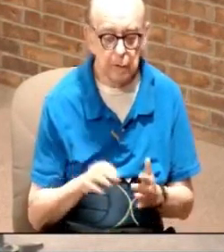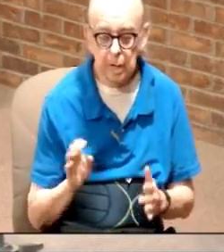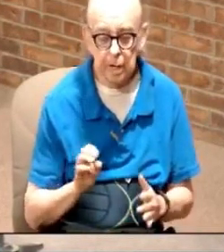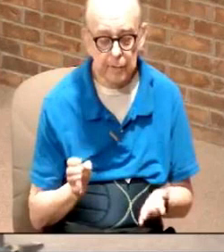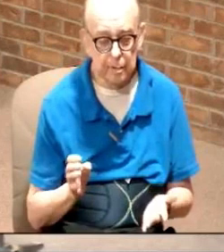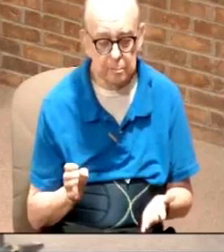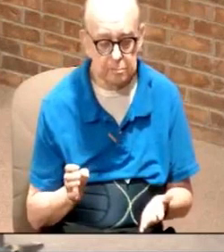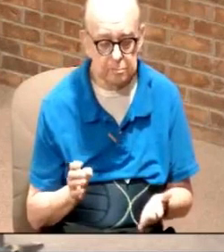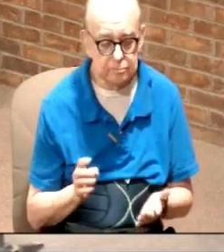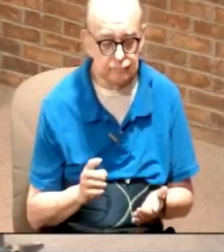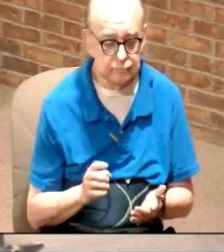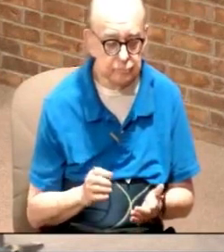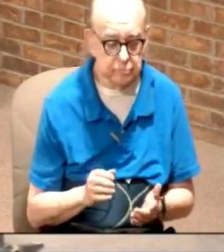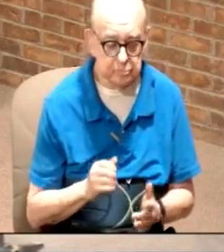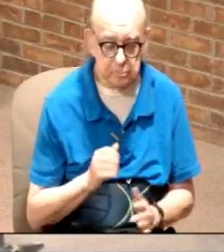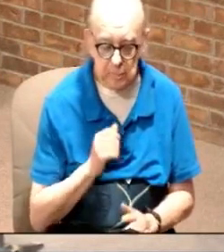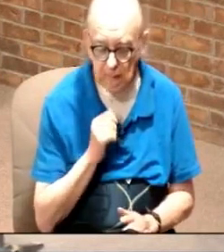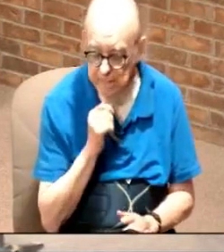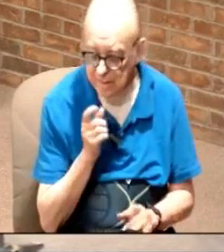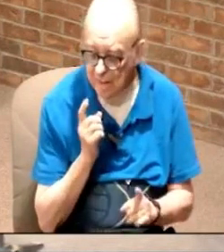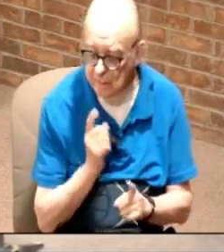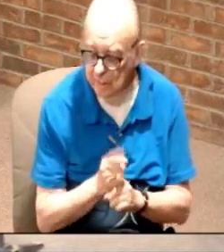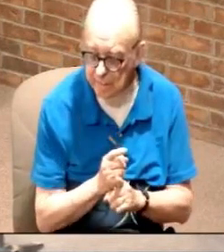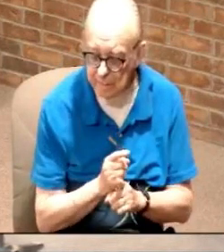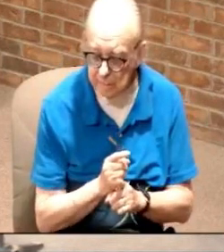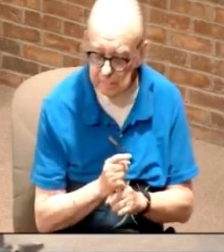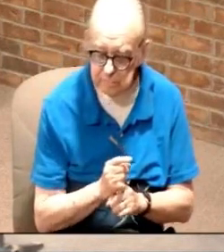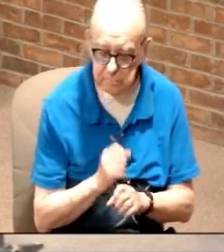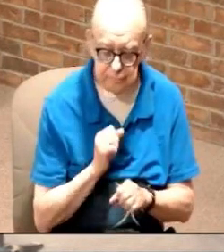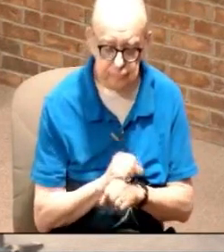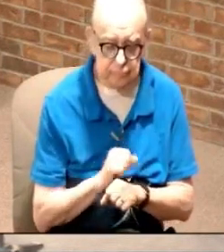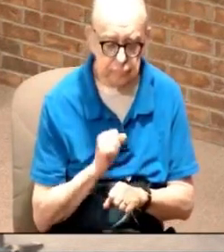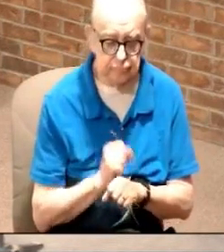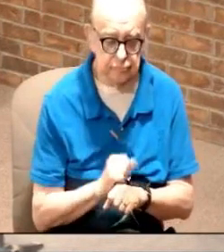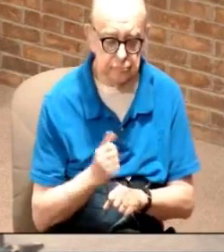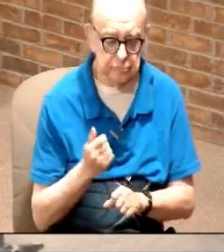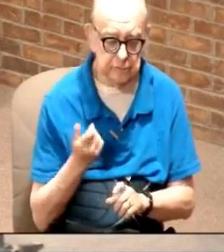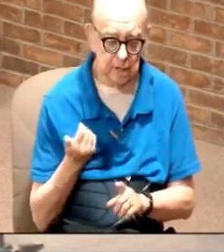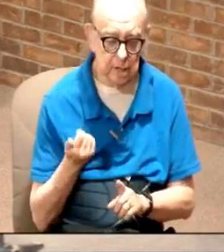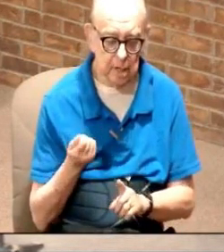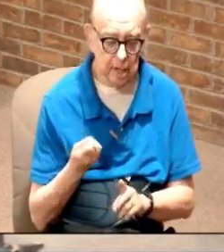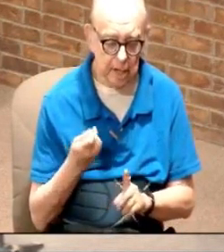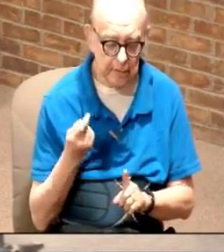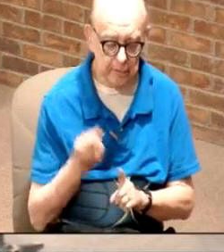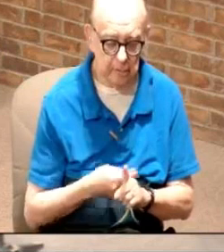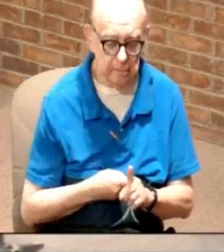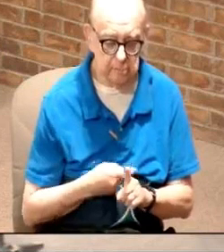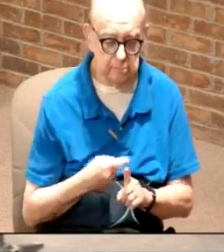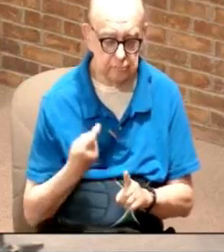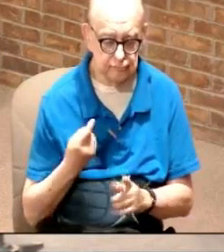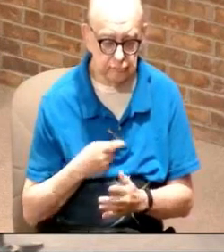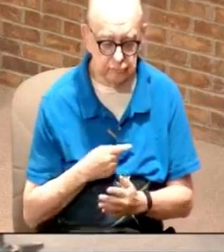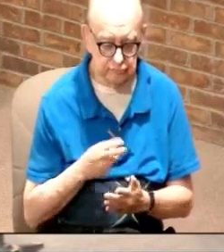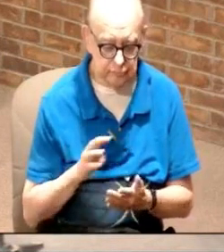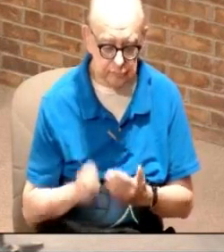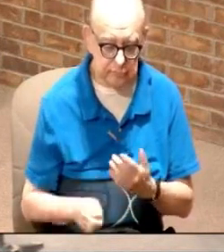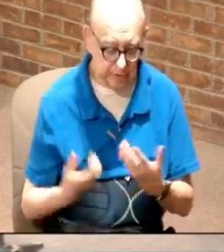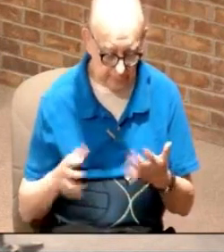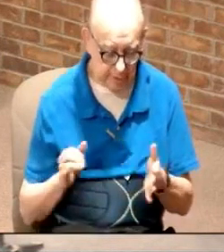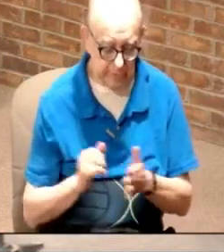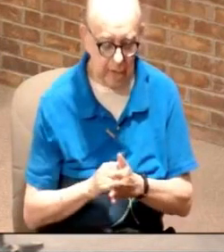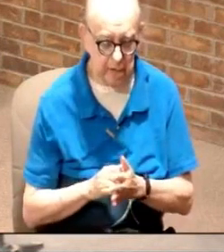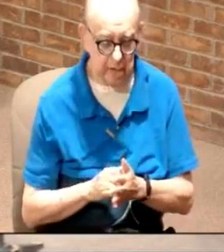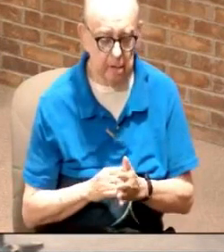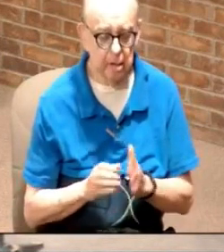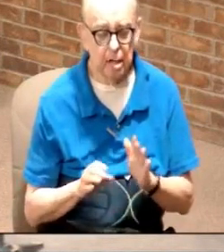And yet that is not correct. So I've been working on this for the last few months. And finally this weekend, I finally finished it,